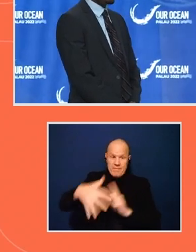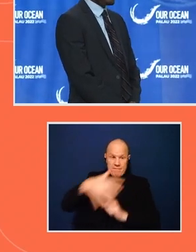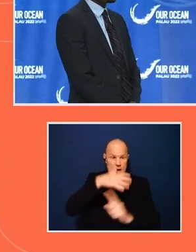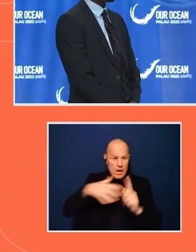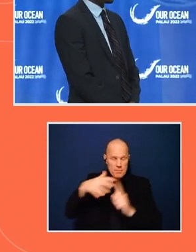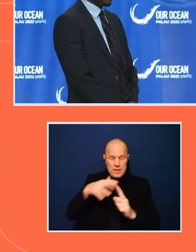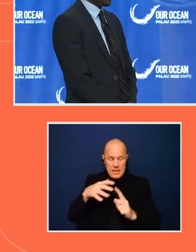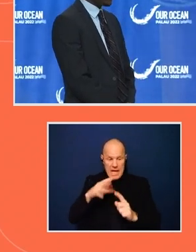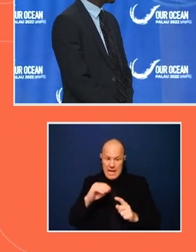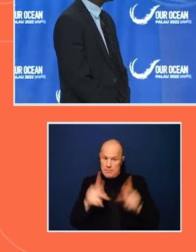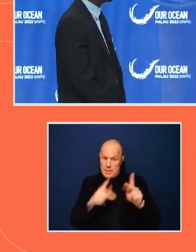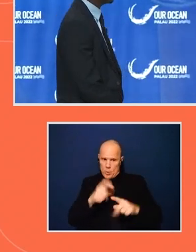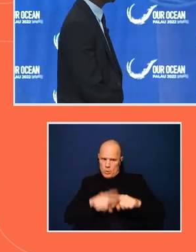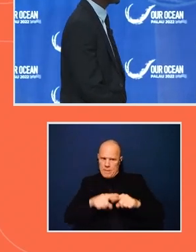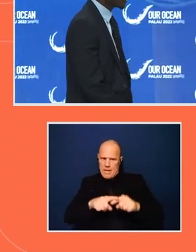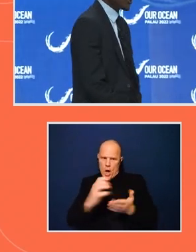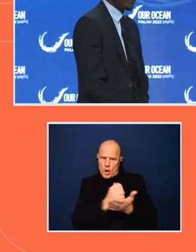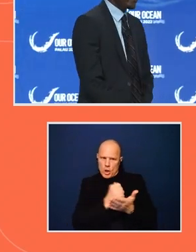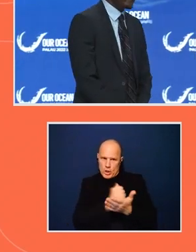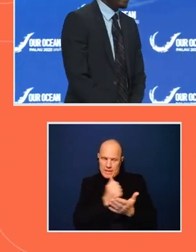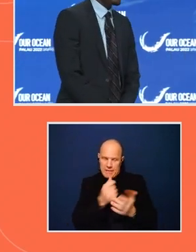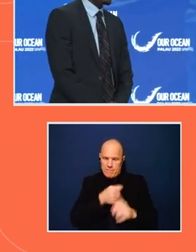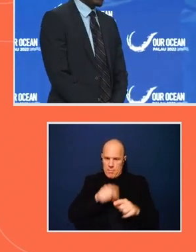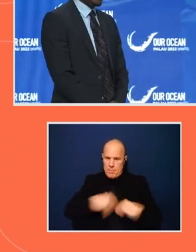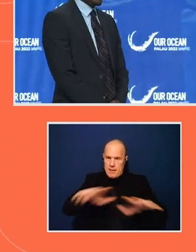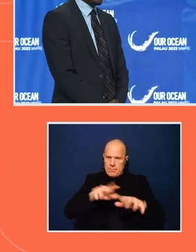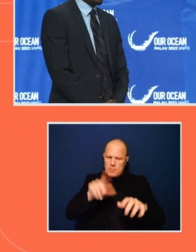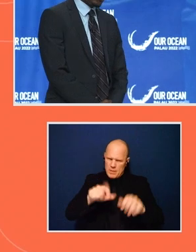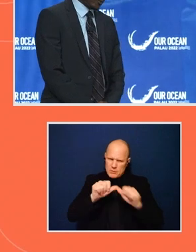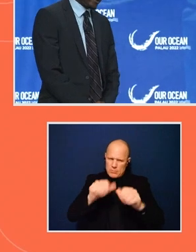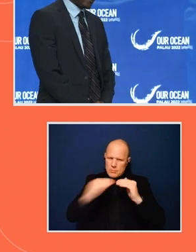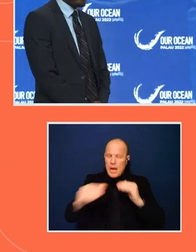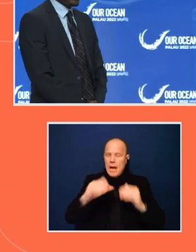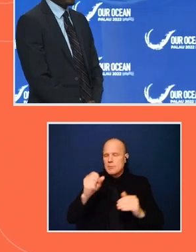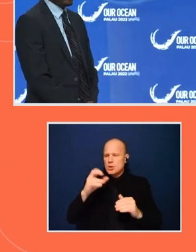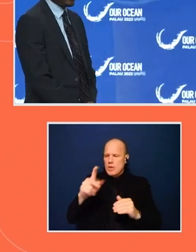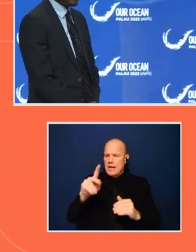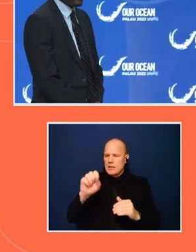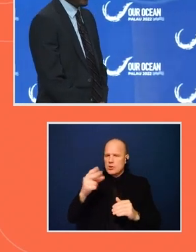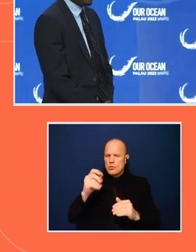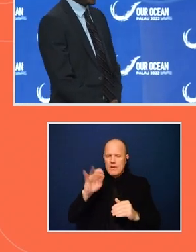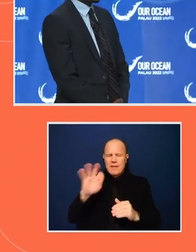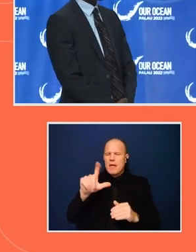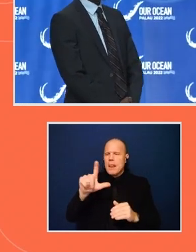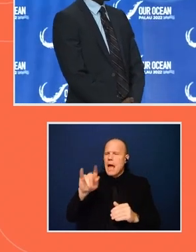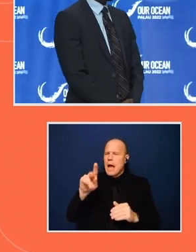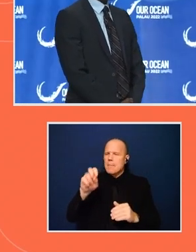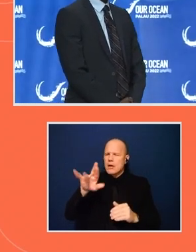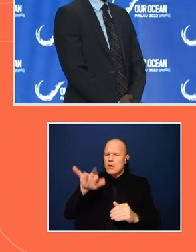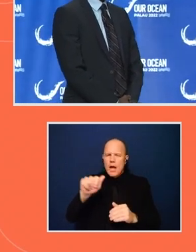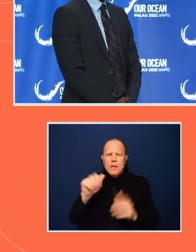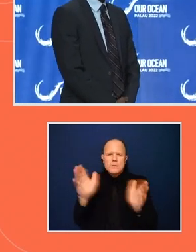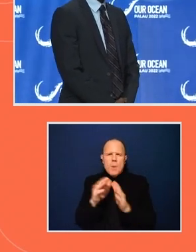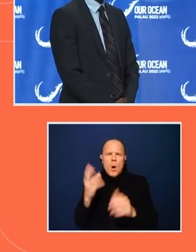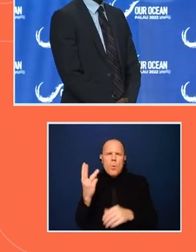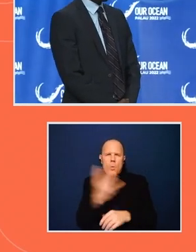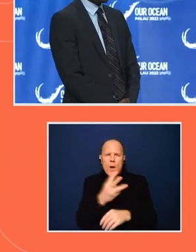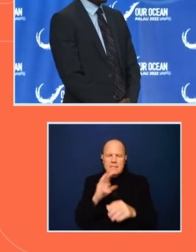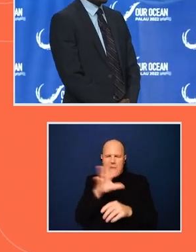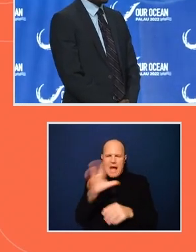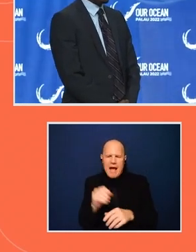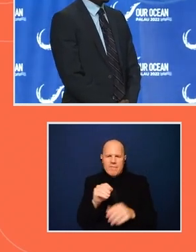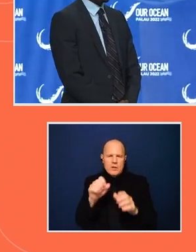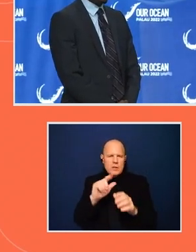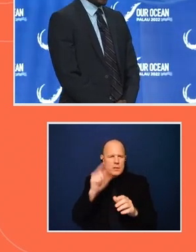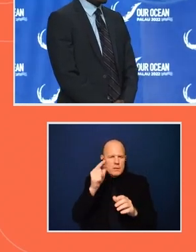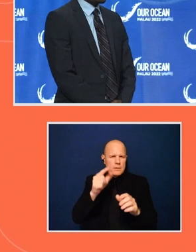remain stable. My name is Shek Sherif. I'm from Liberia, a small West African state that has been living effective fisheries